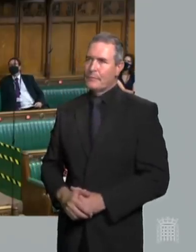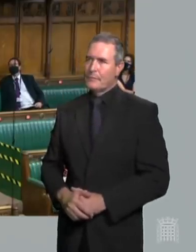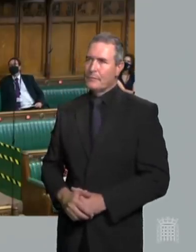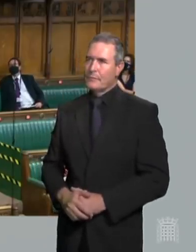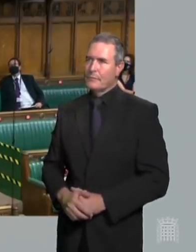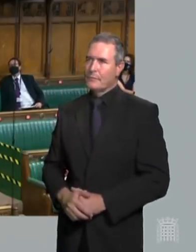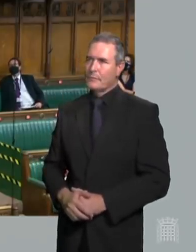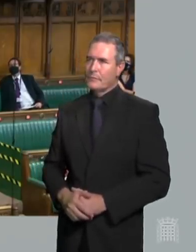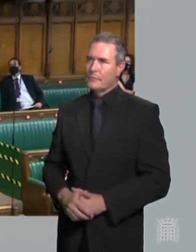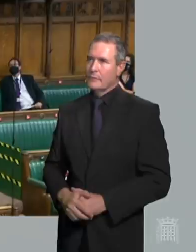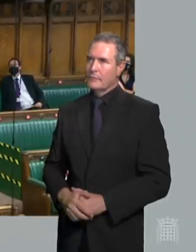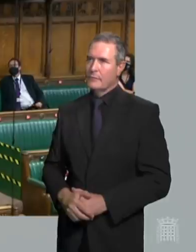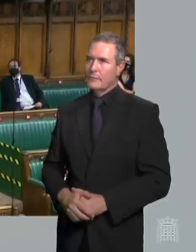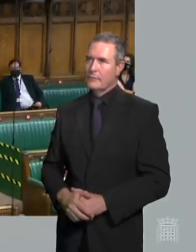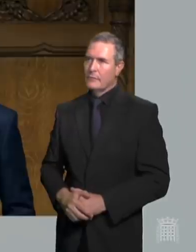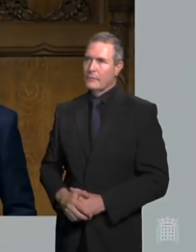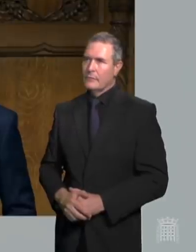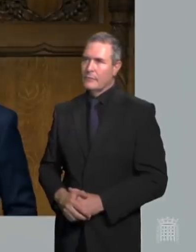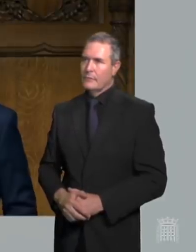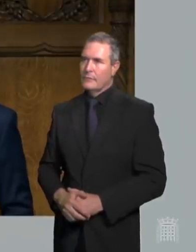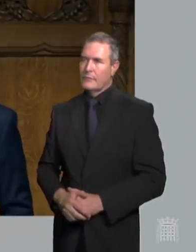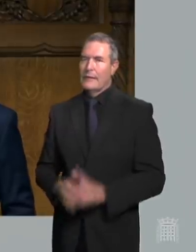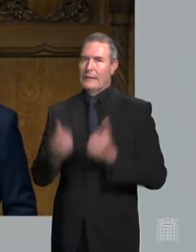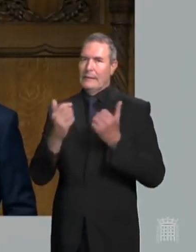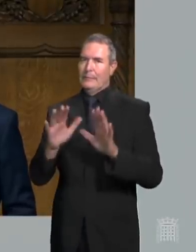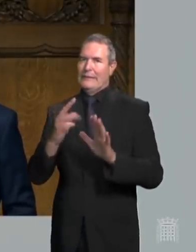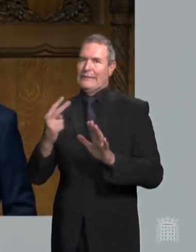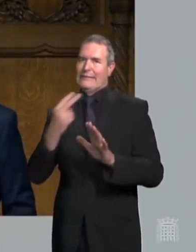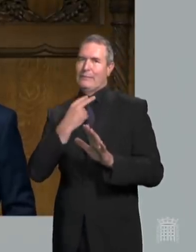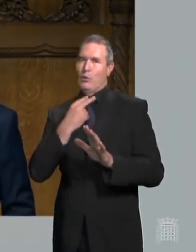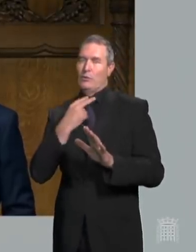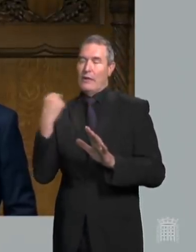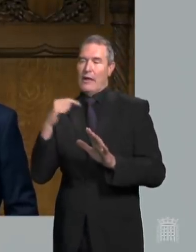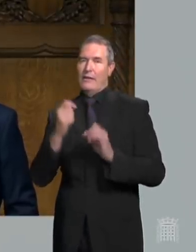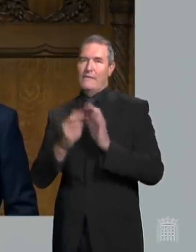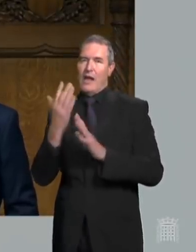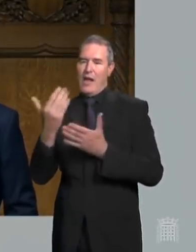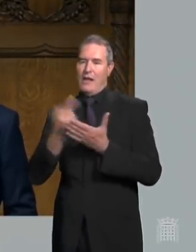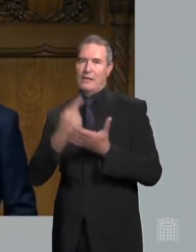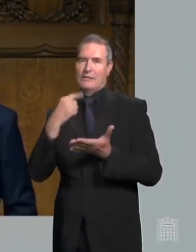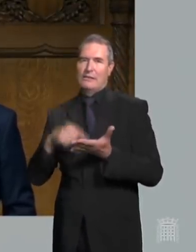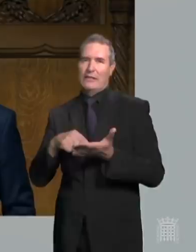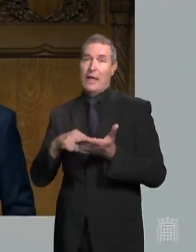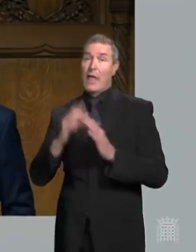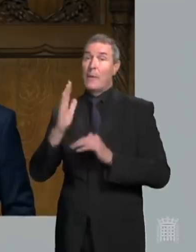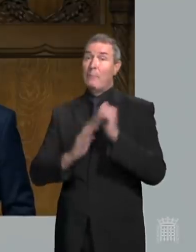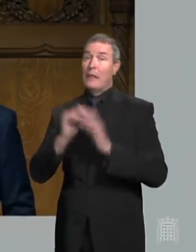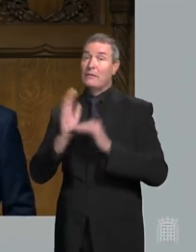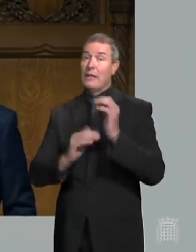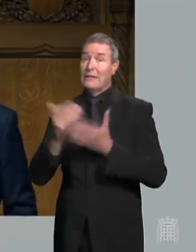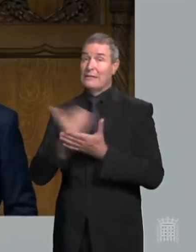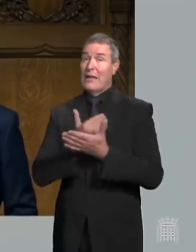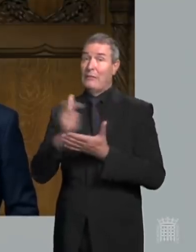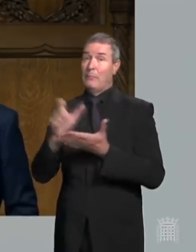to their bitter disappointment and despite the assurances given during the fire safety bill that it would do so the building safety bill published